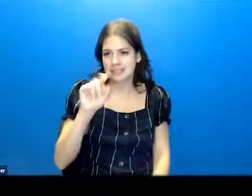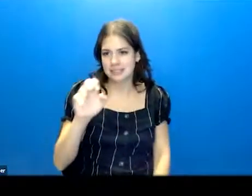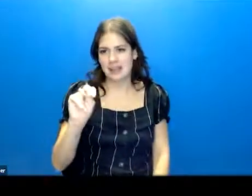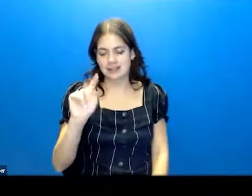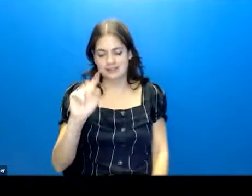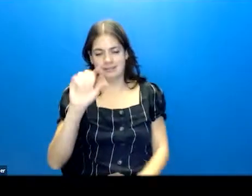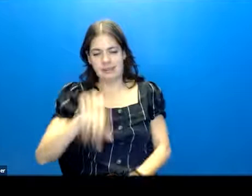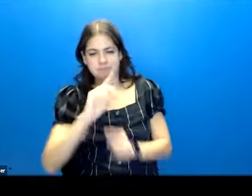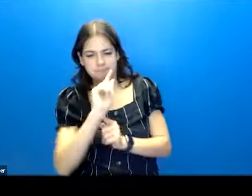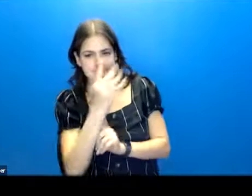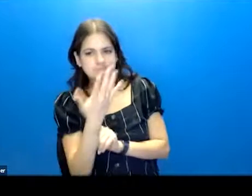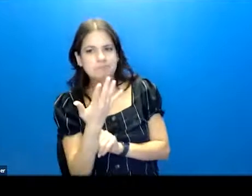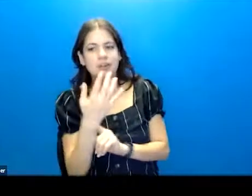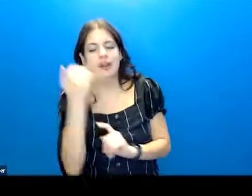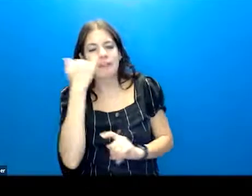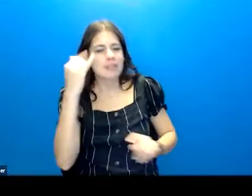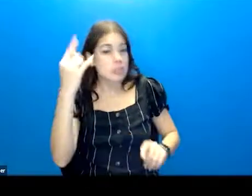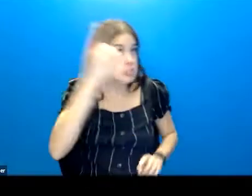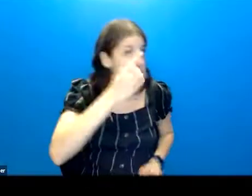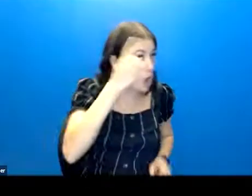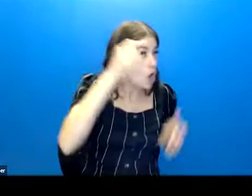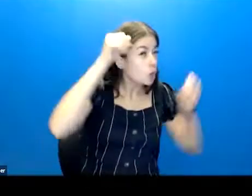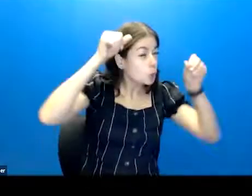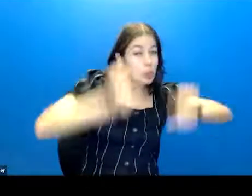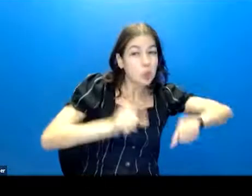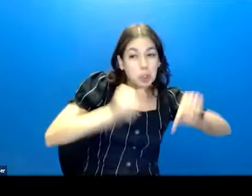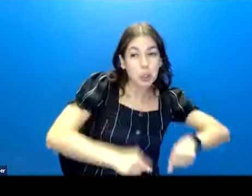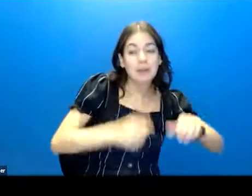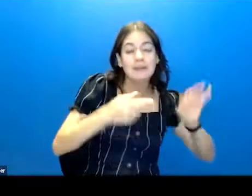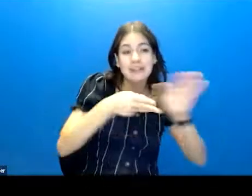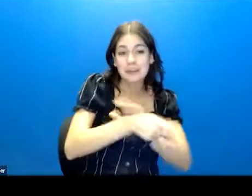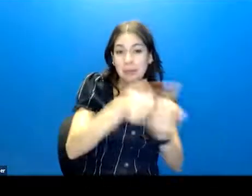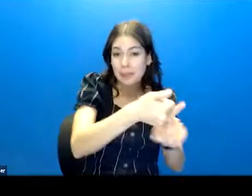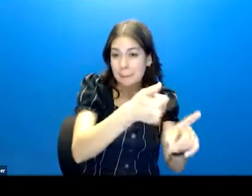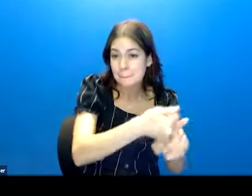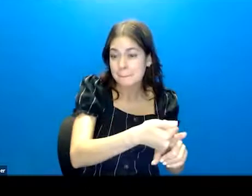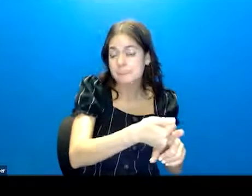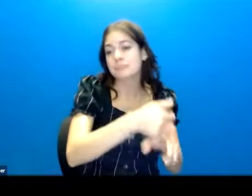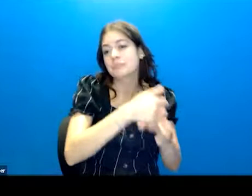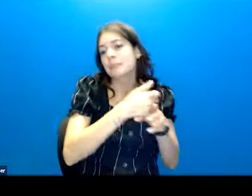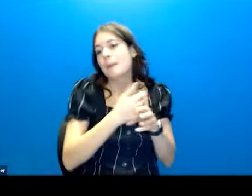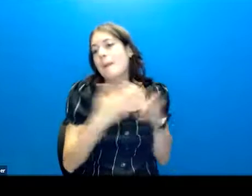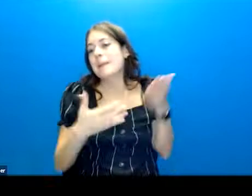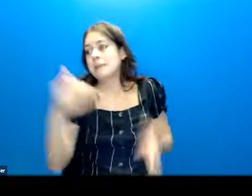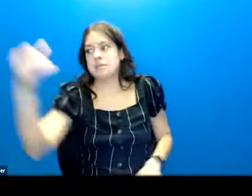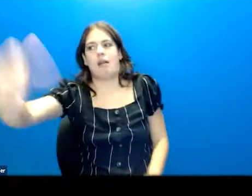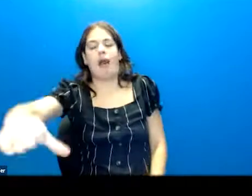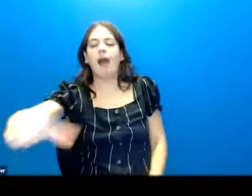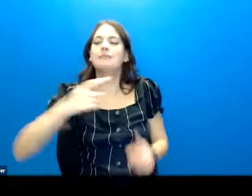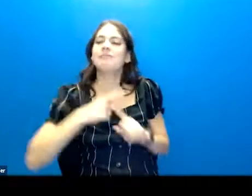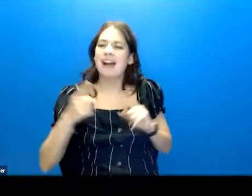if they thought the act could be lethal, they might deny intent. But